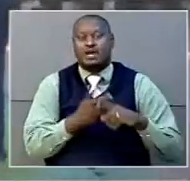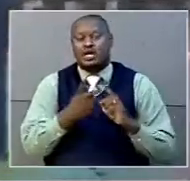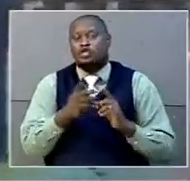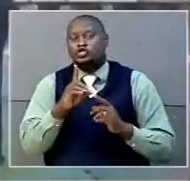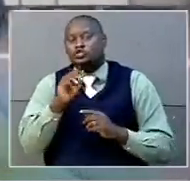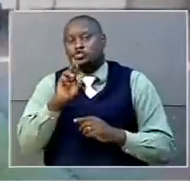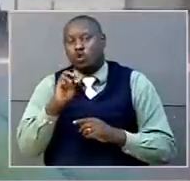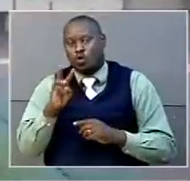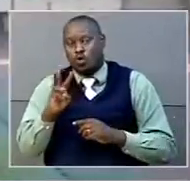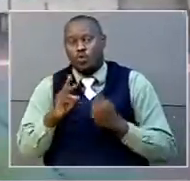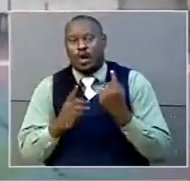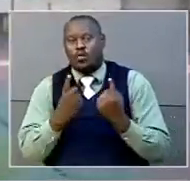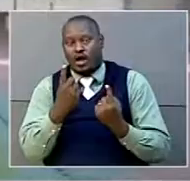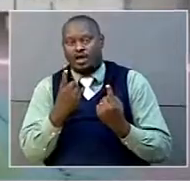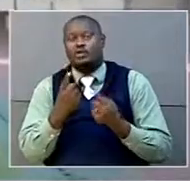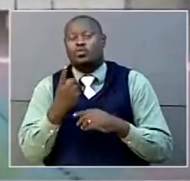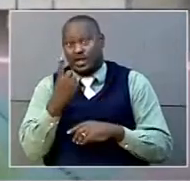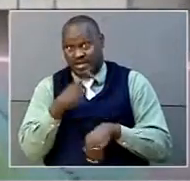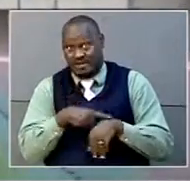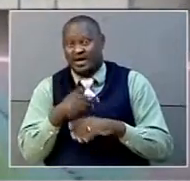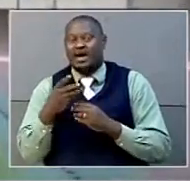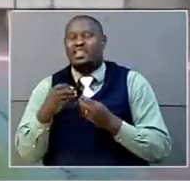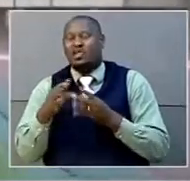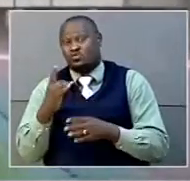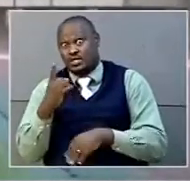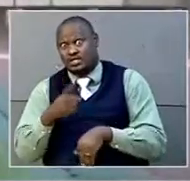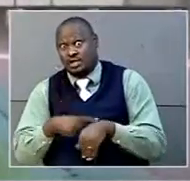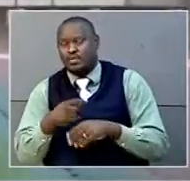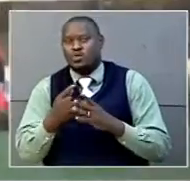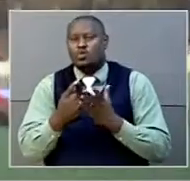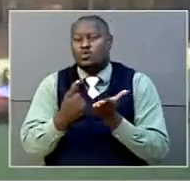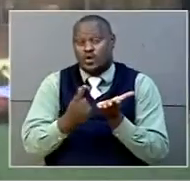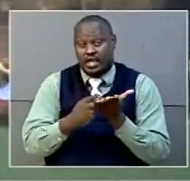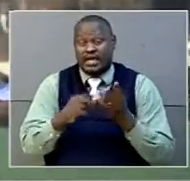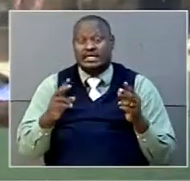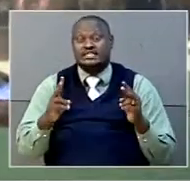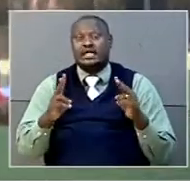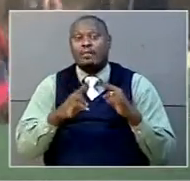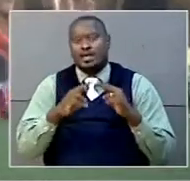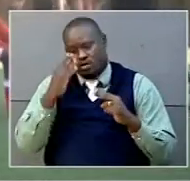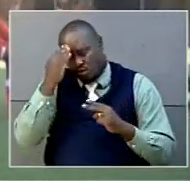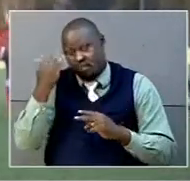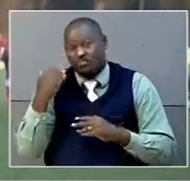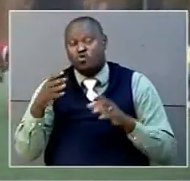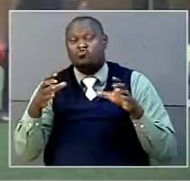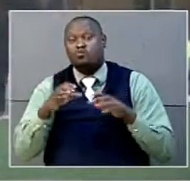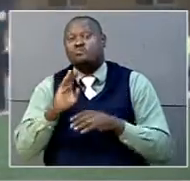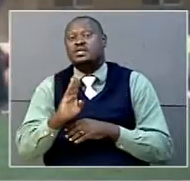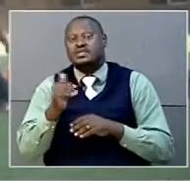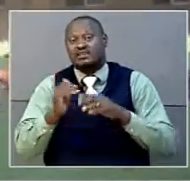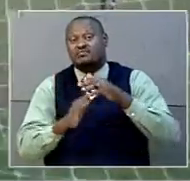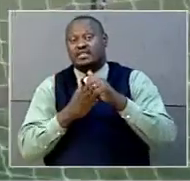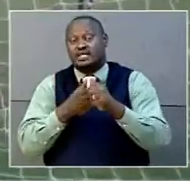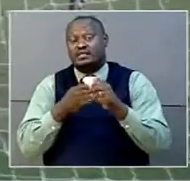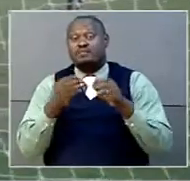once, and a loss. The Crane's secured a place in the semi-finals having topped Group B with five points. The